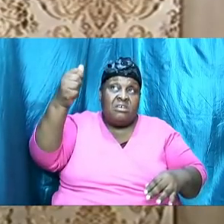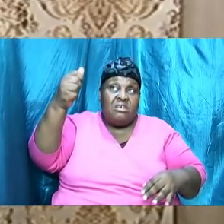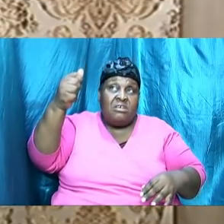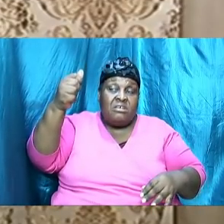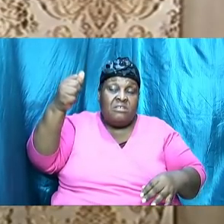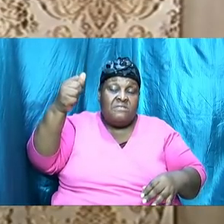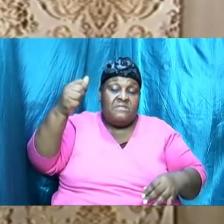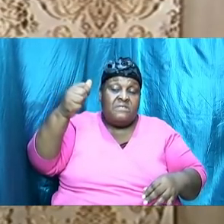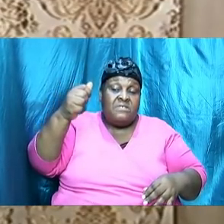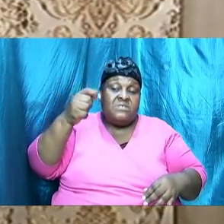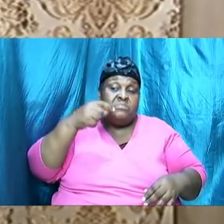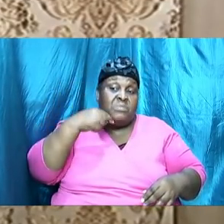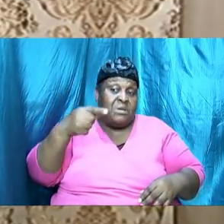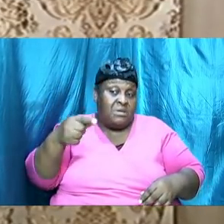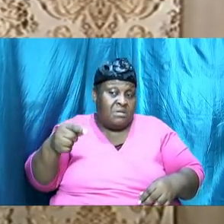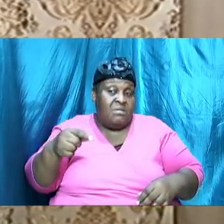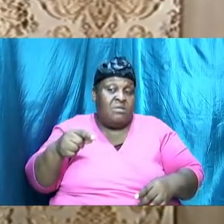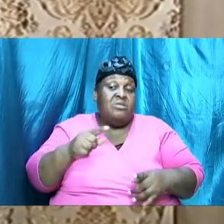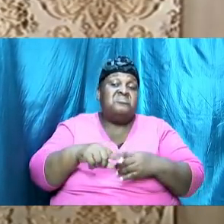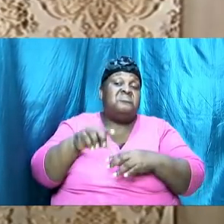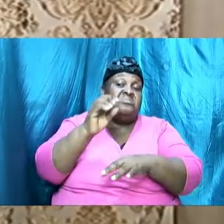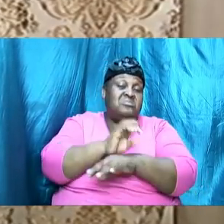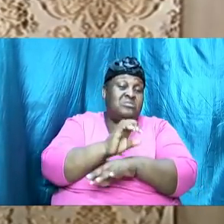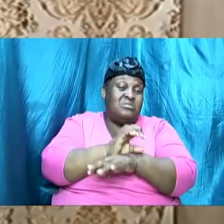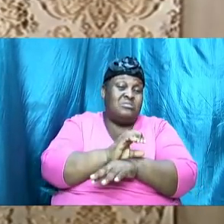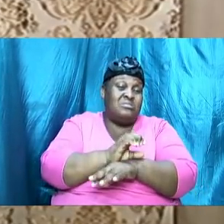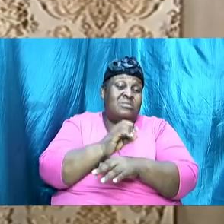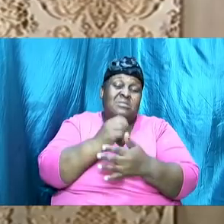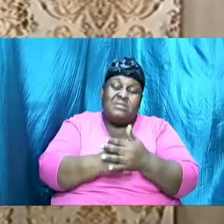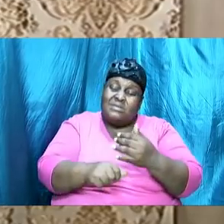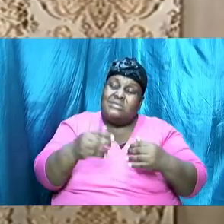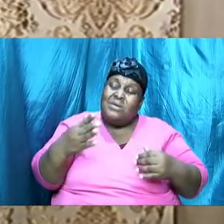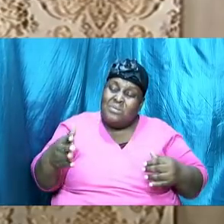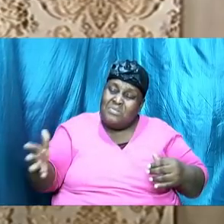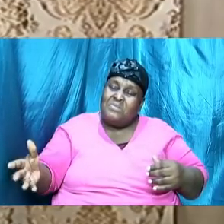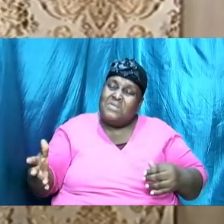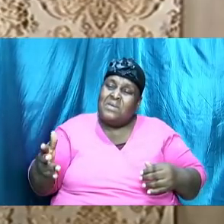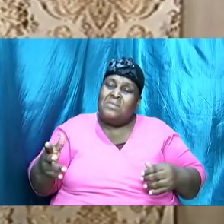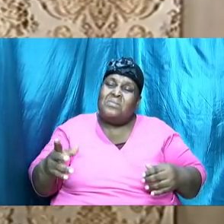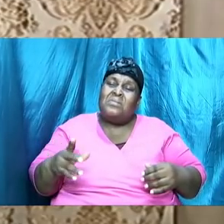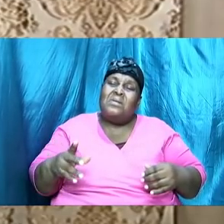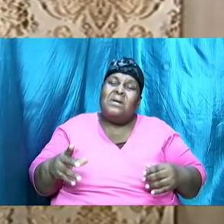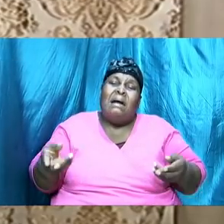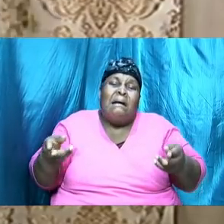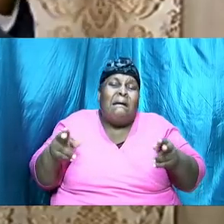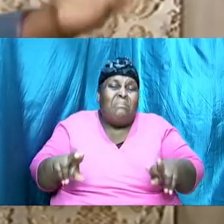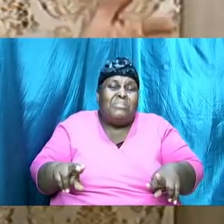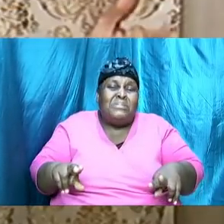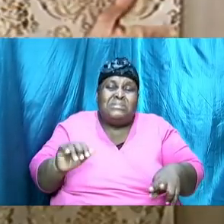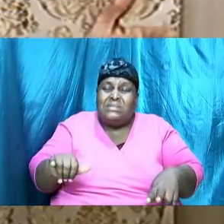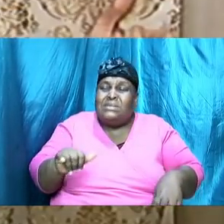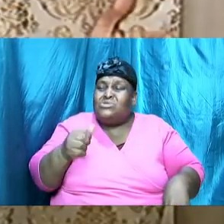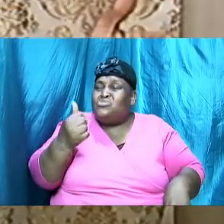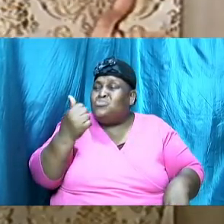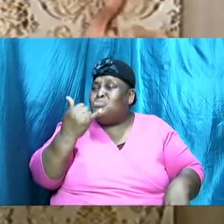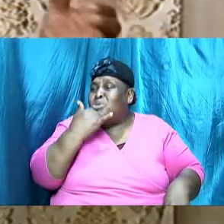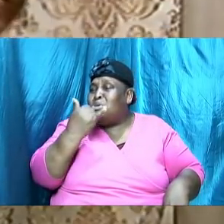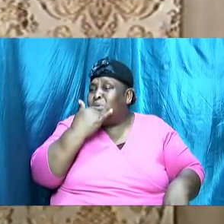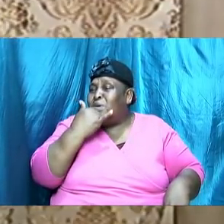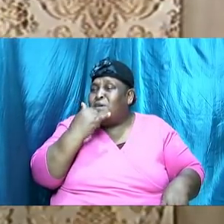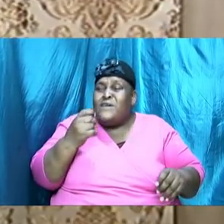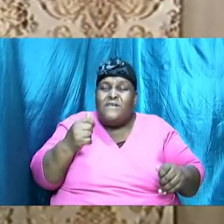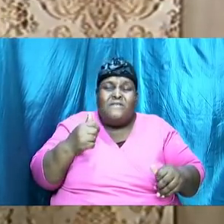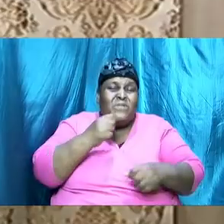the church because something had gone wrong whereas a few years before